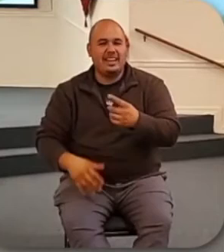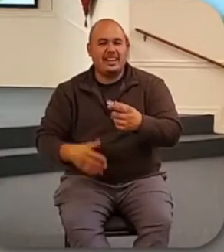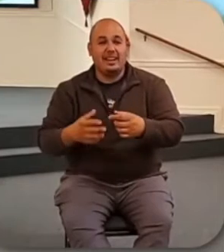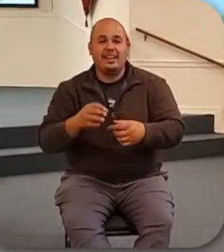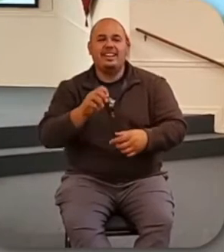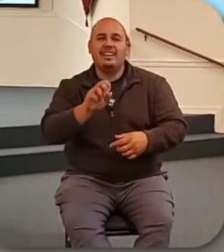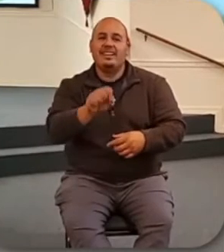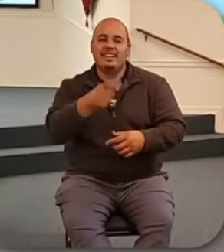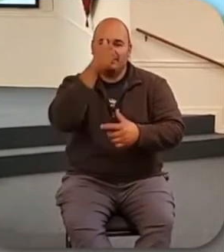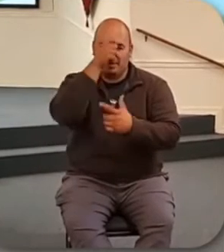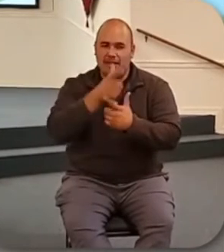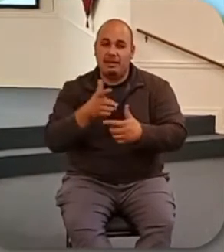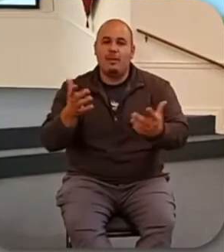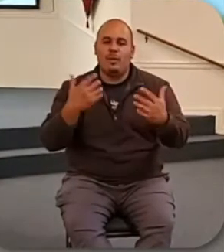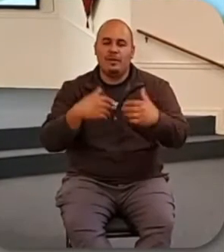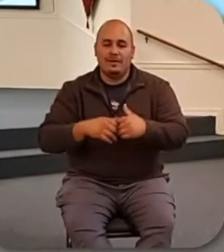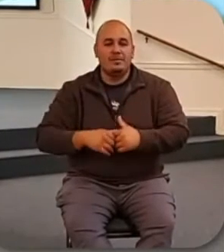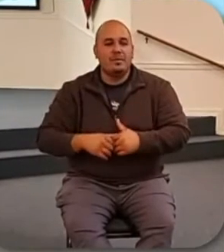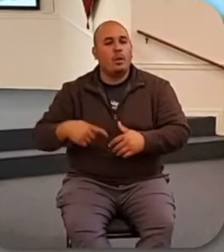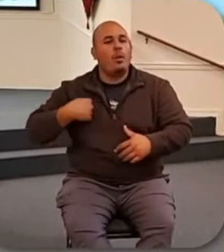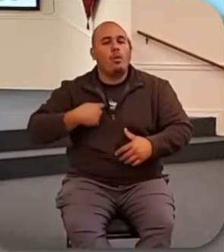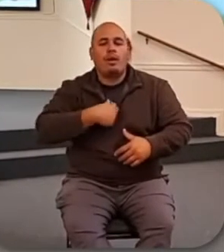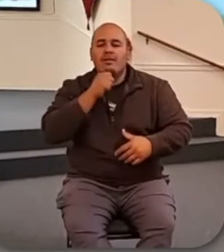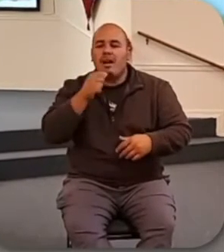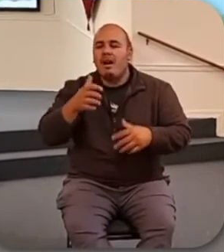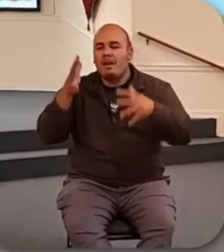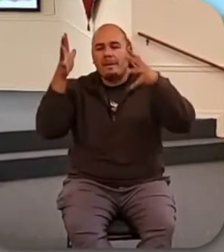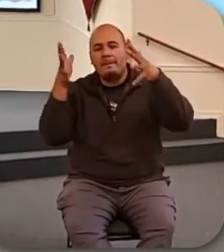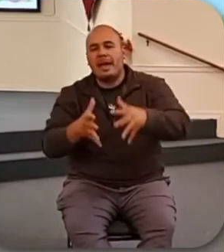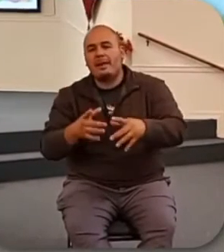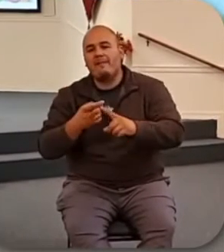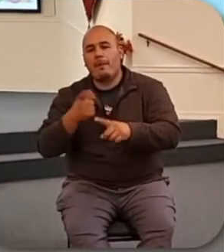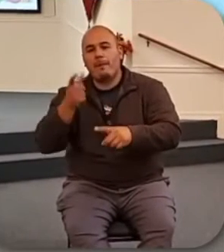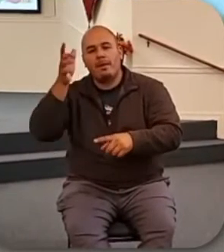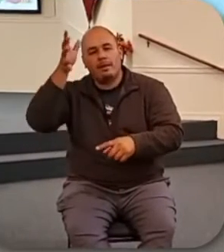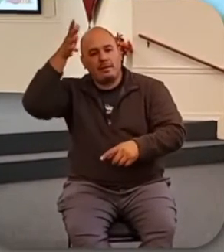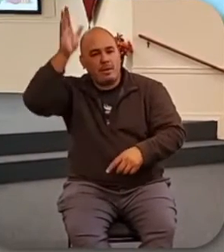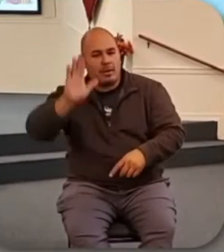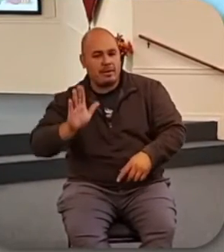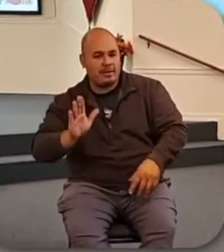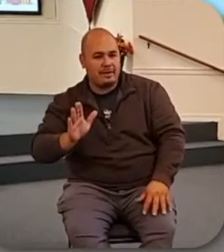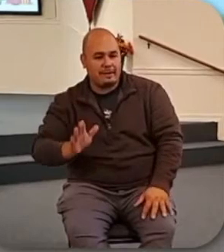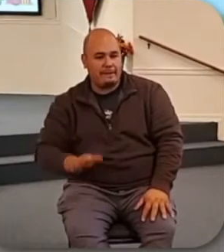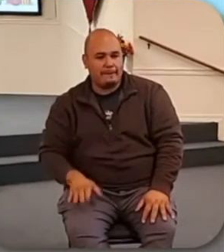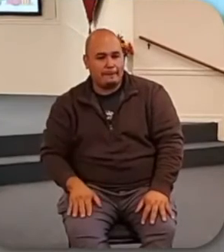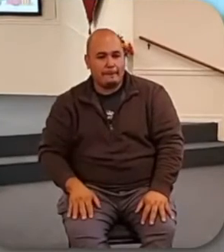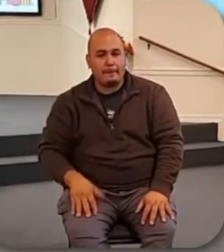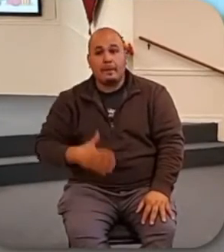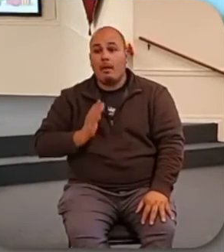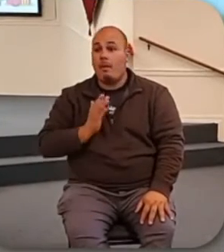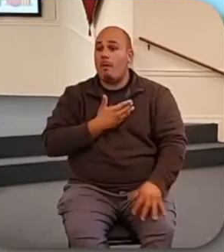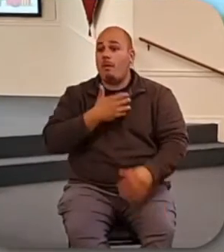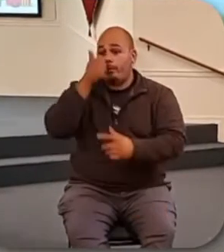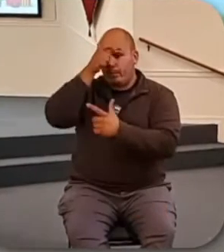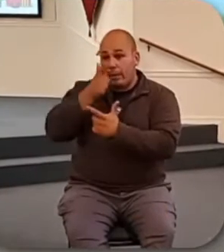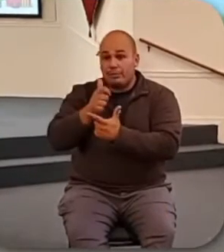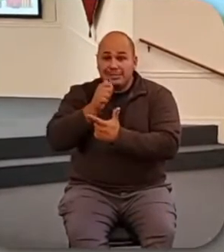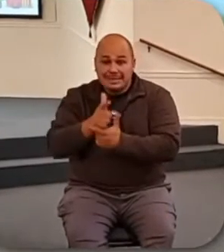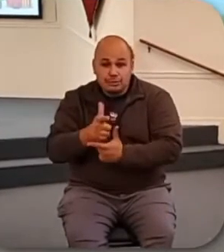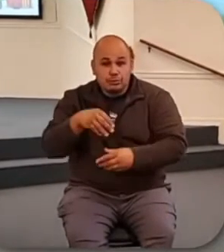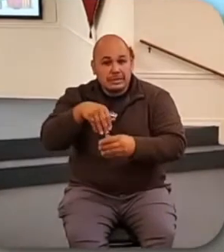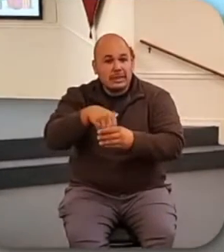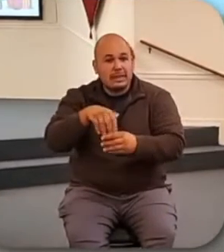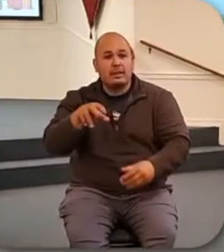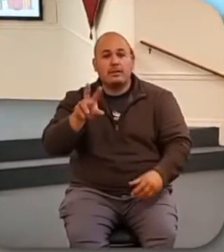abandoned by God. our brothers and sisters in Christ in Venezuela are going through a very hard time.